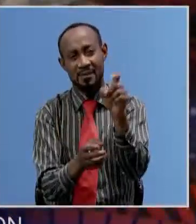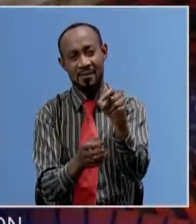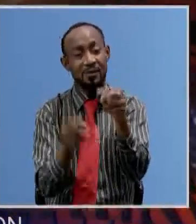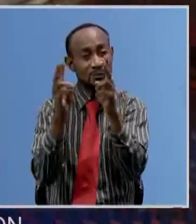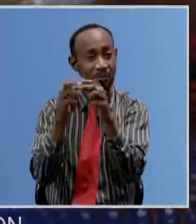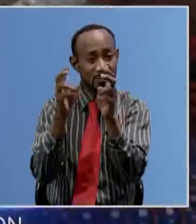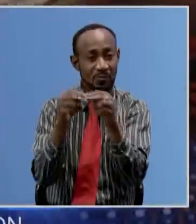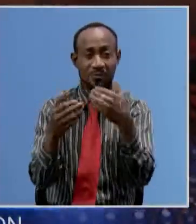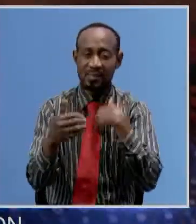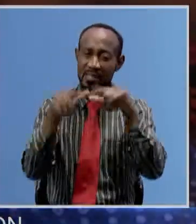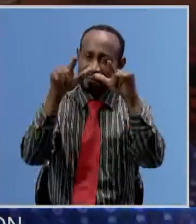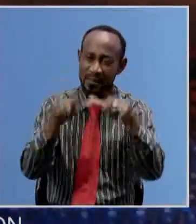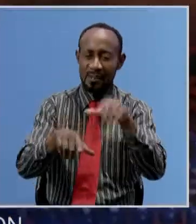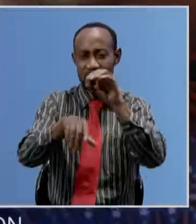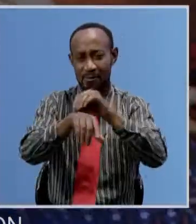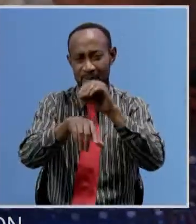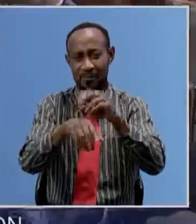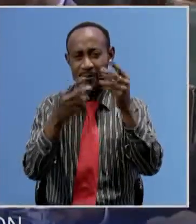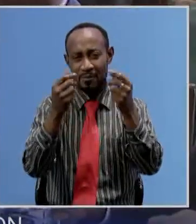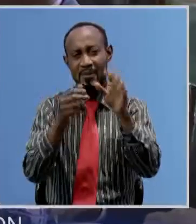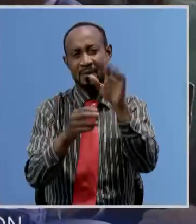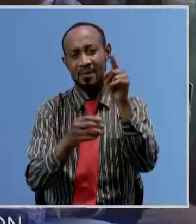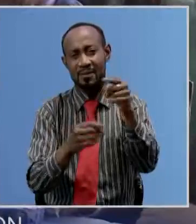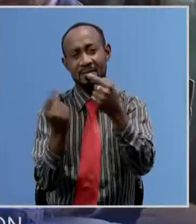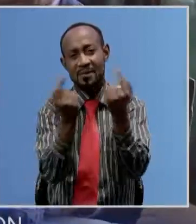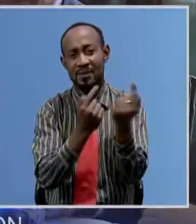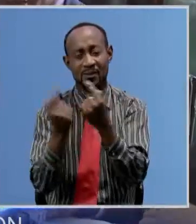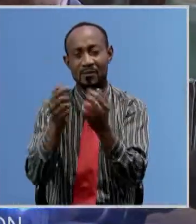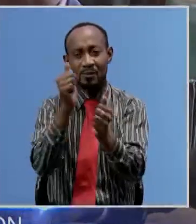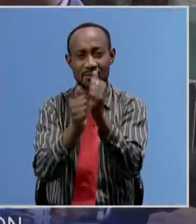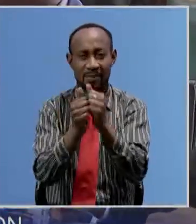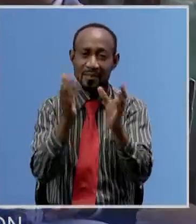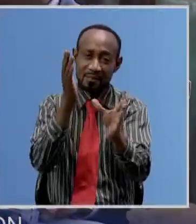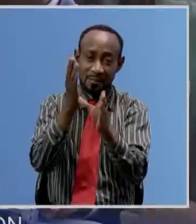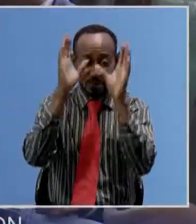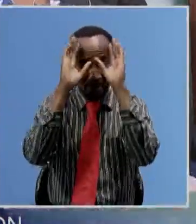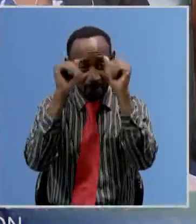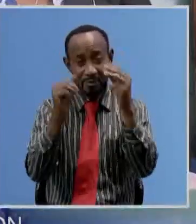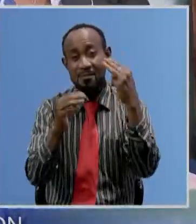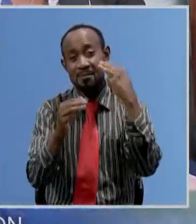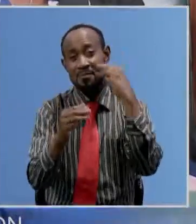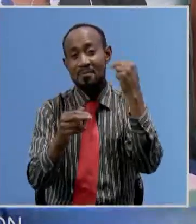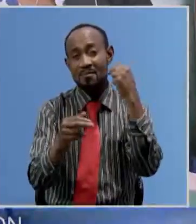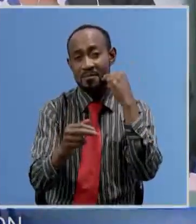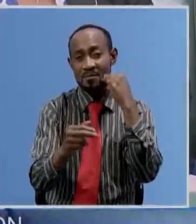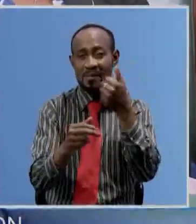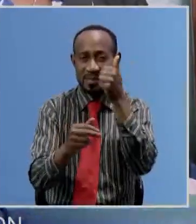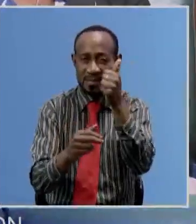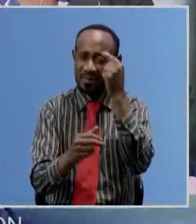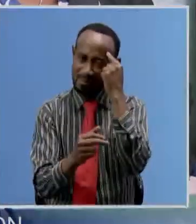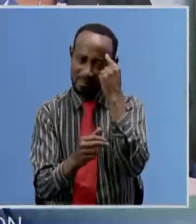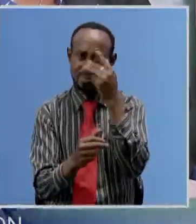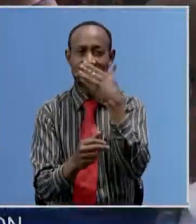less opportunities to access financial services a situation that vice president mutale nalumango is concerned with